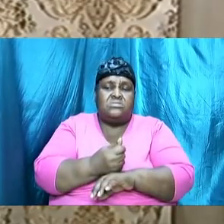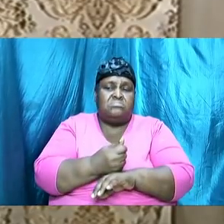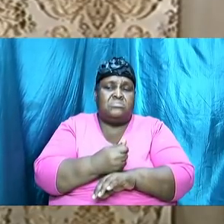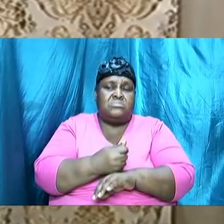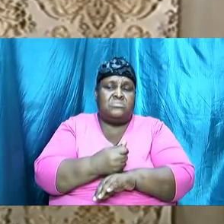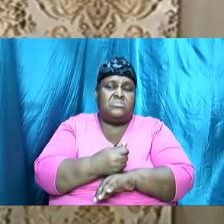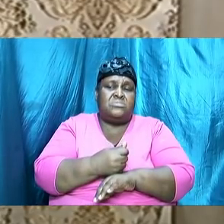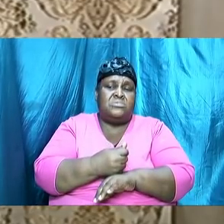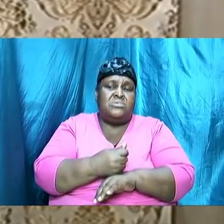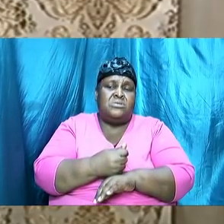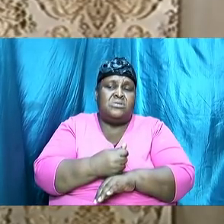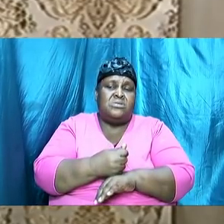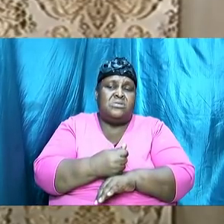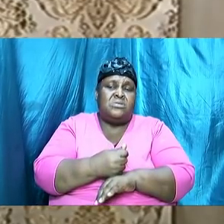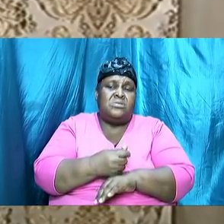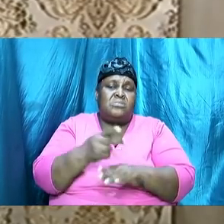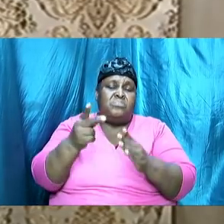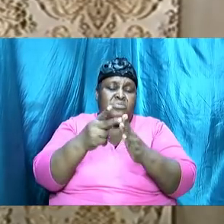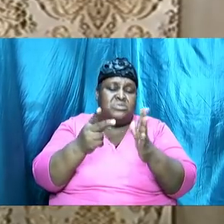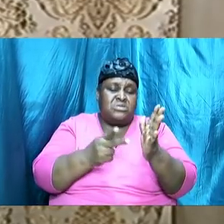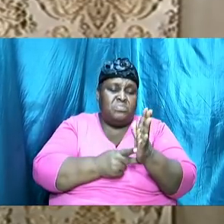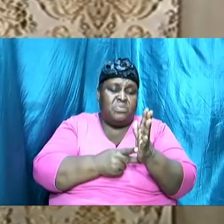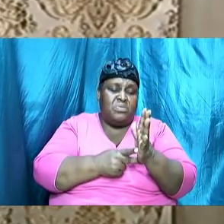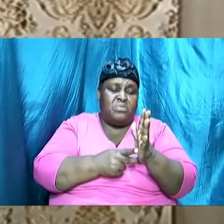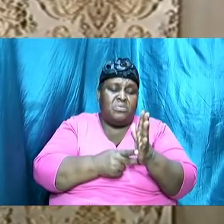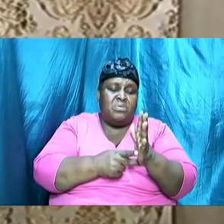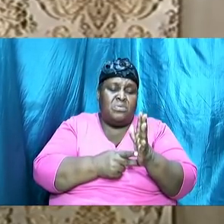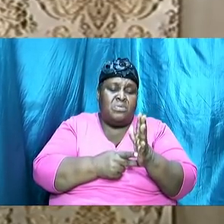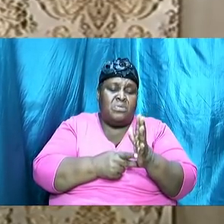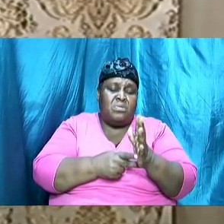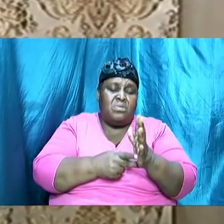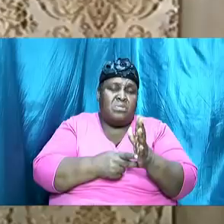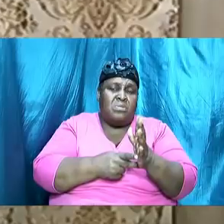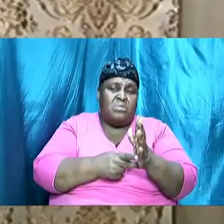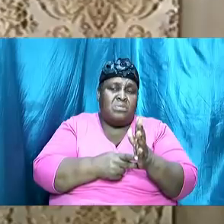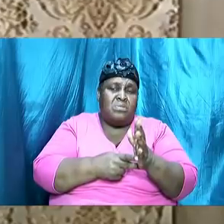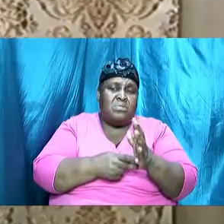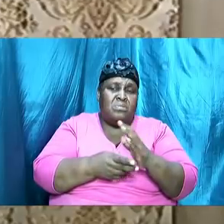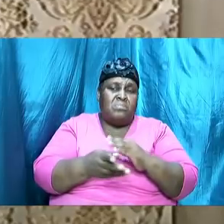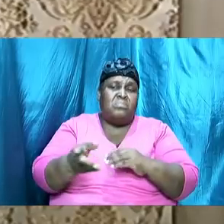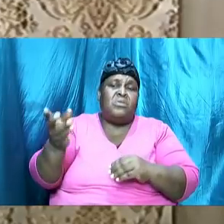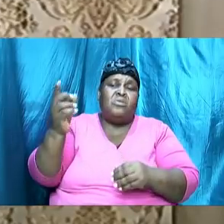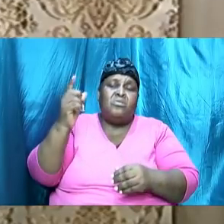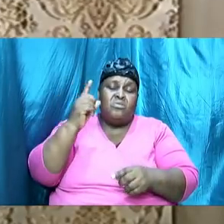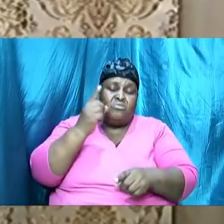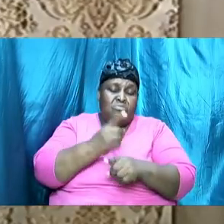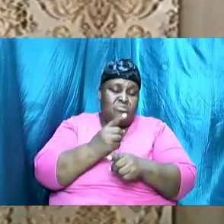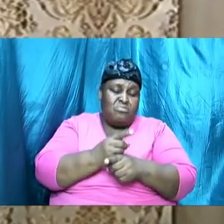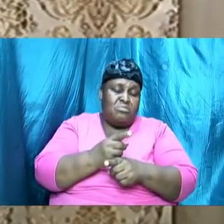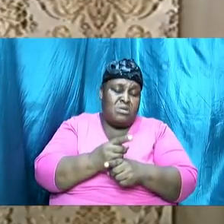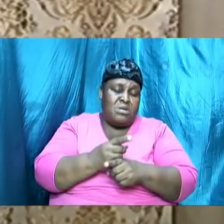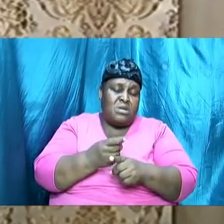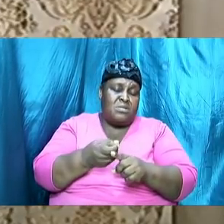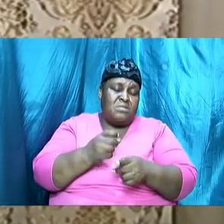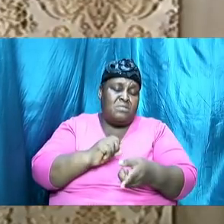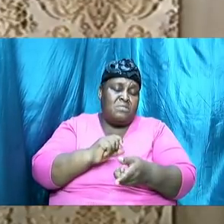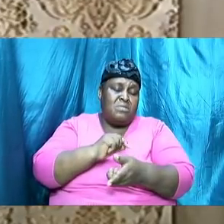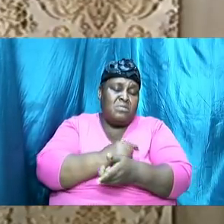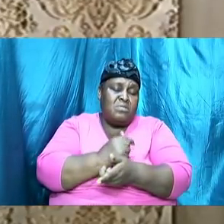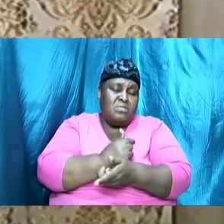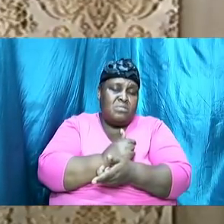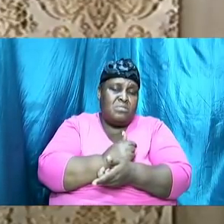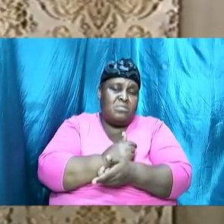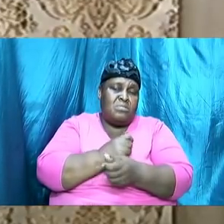establish a certain principle and model that was there right from Genesis so that we can